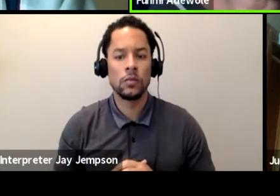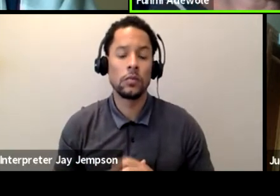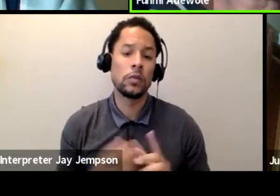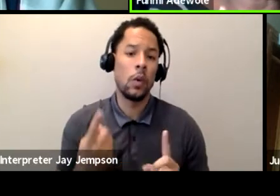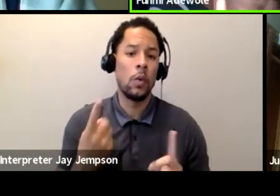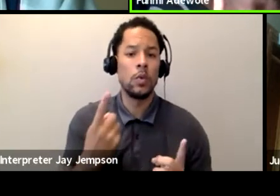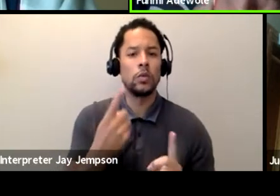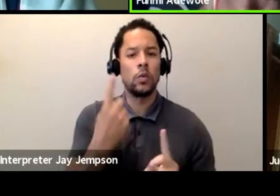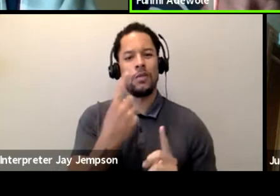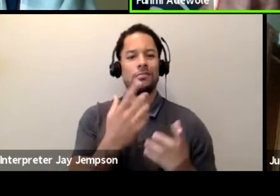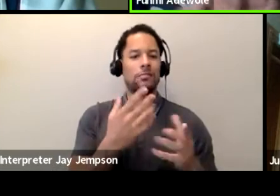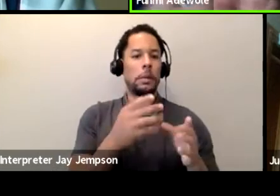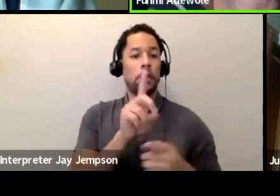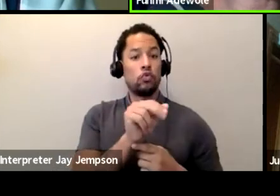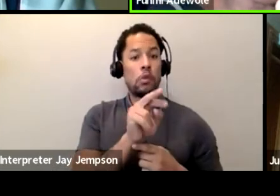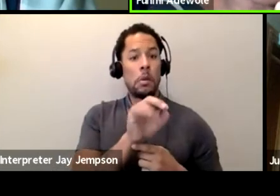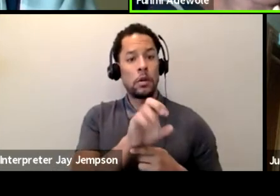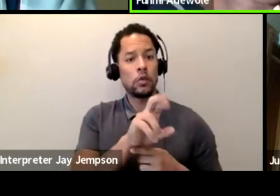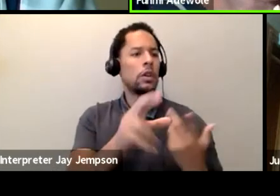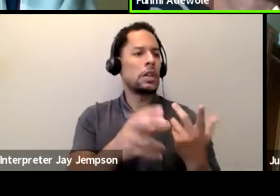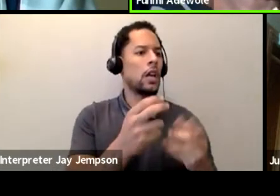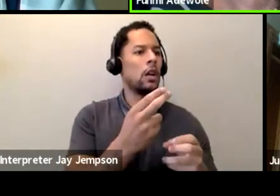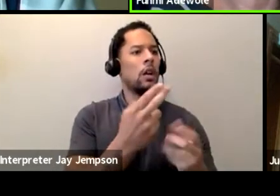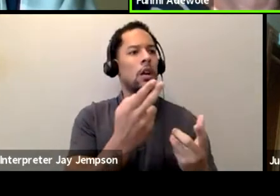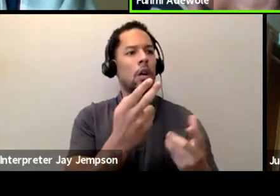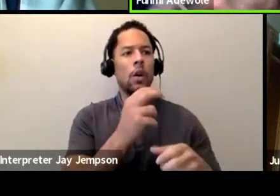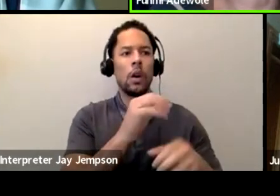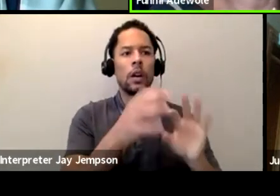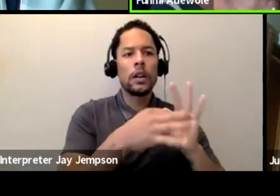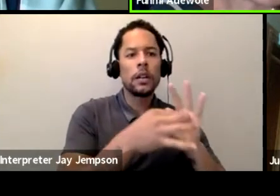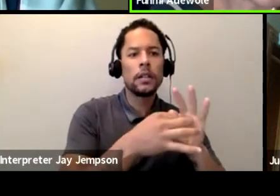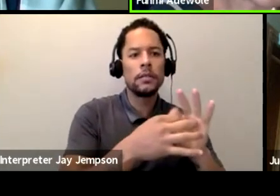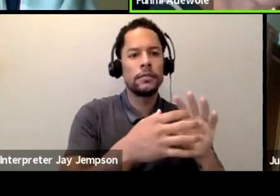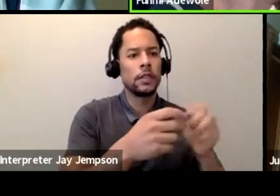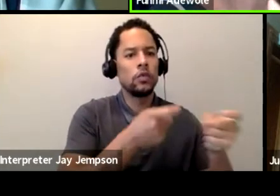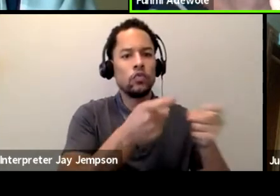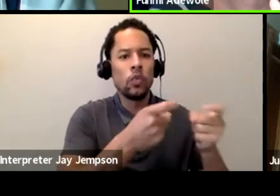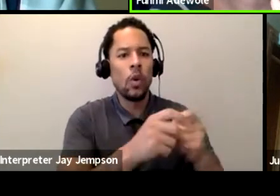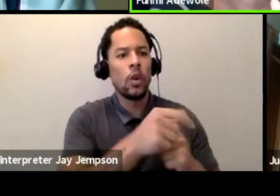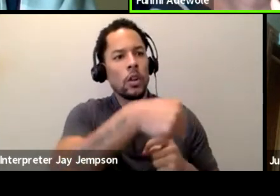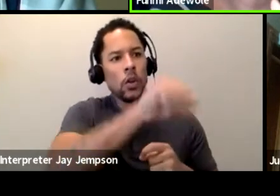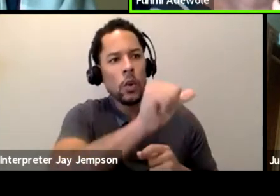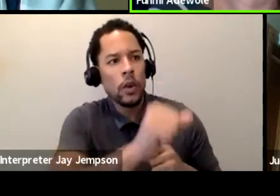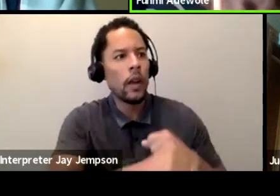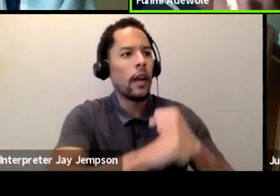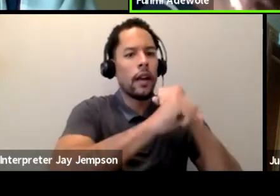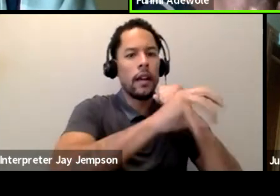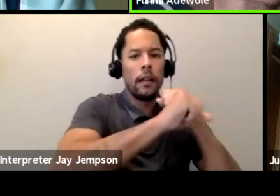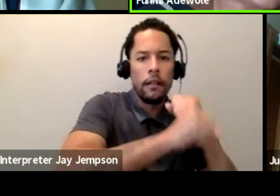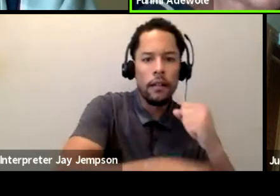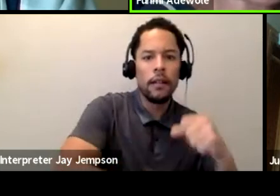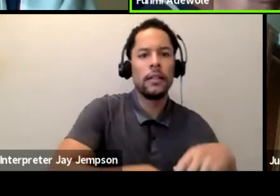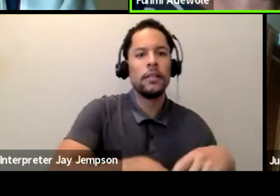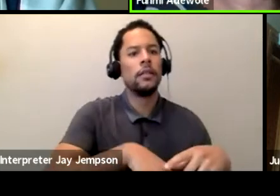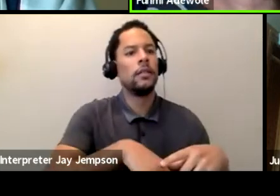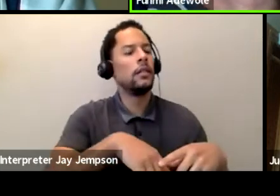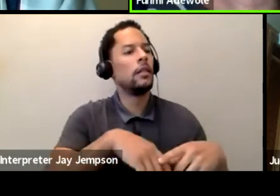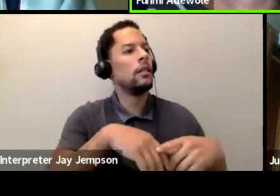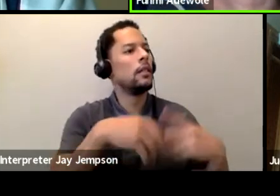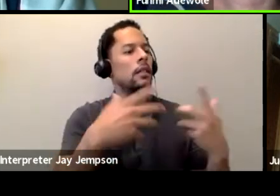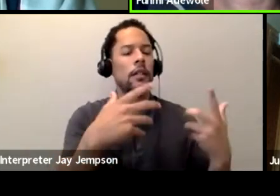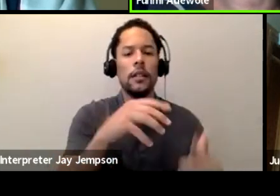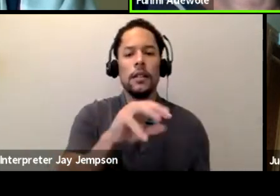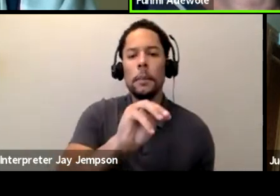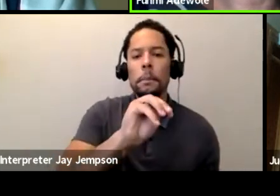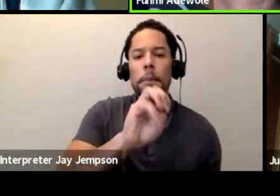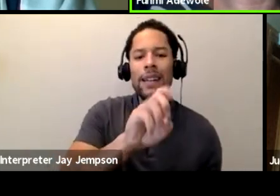with program notes, dealing with Q&A, dealing with the media, dealing with the academy, so that